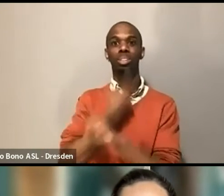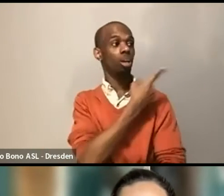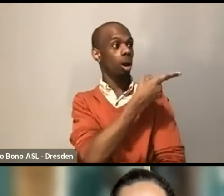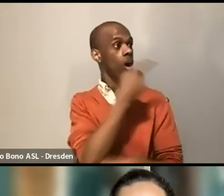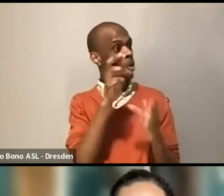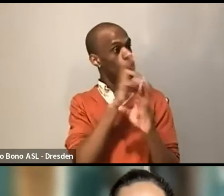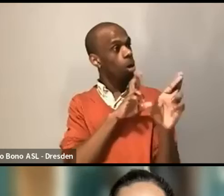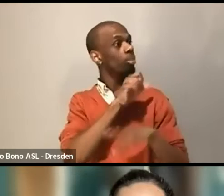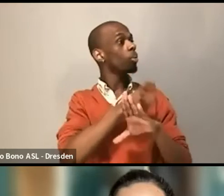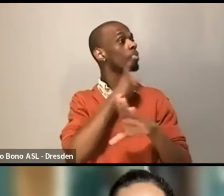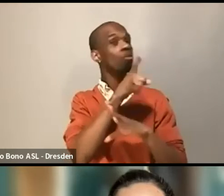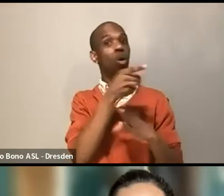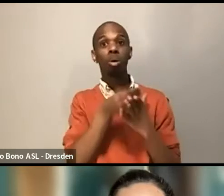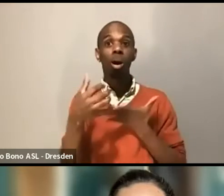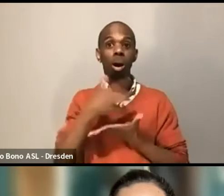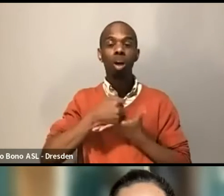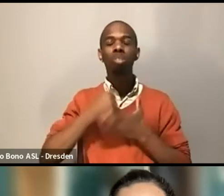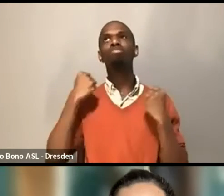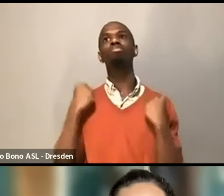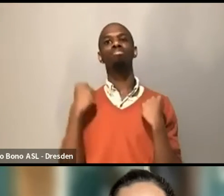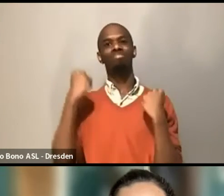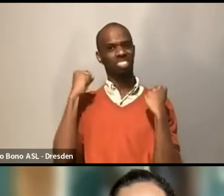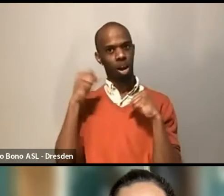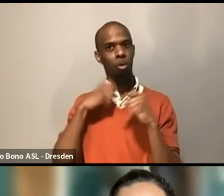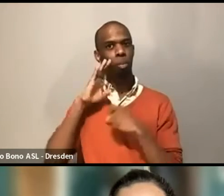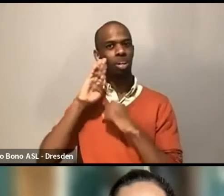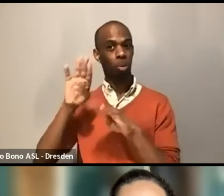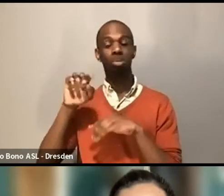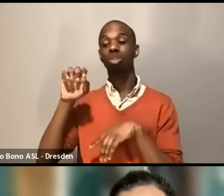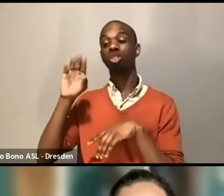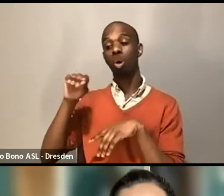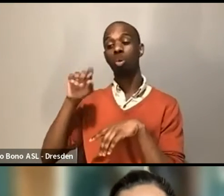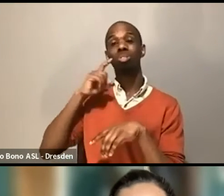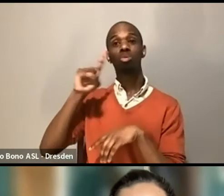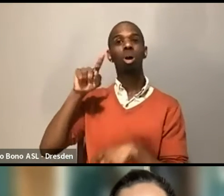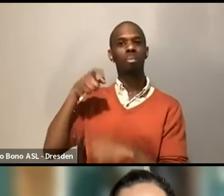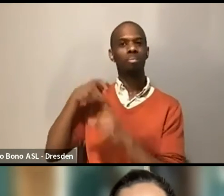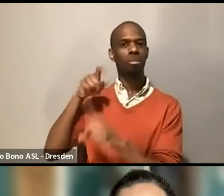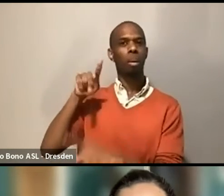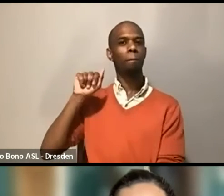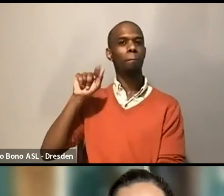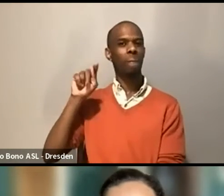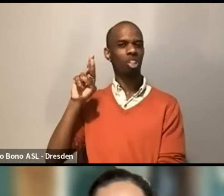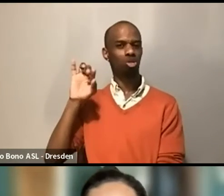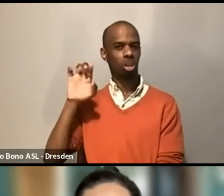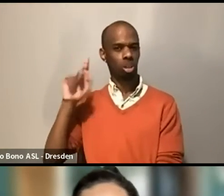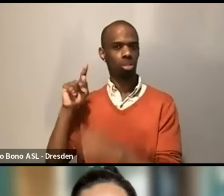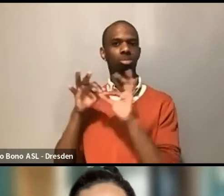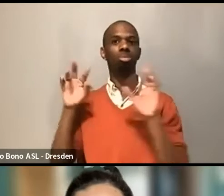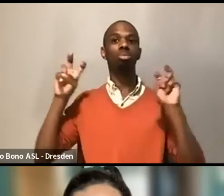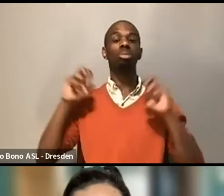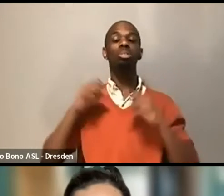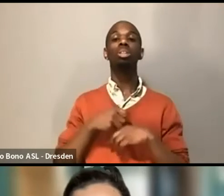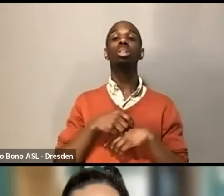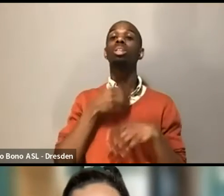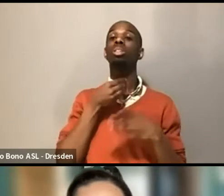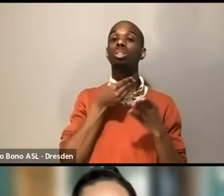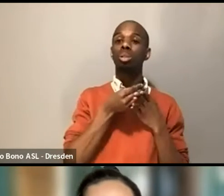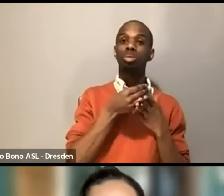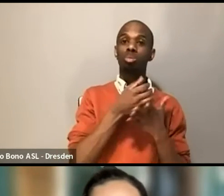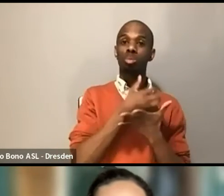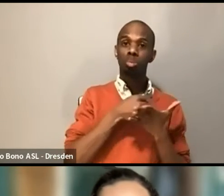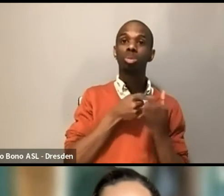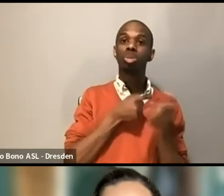Patrick, which is the comment for a larger organization, Roberta. Supporting caregivers is easier on the admin side, I'm guessing because of